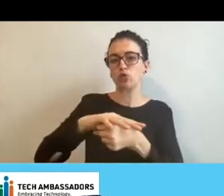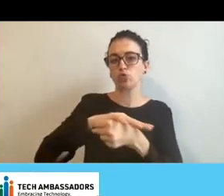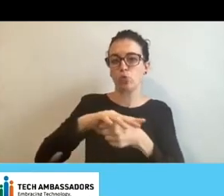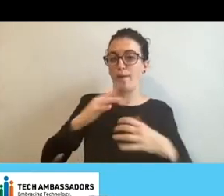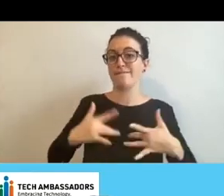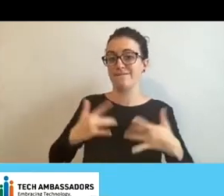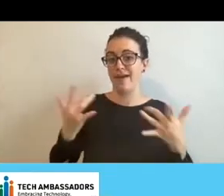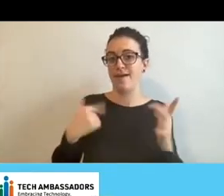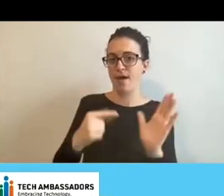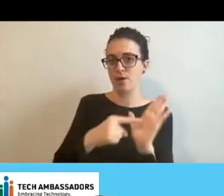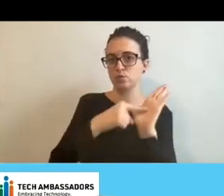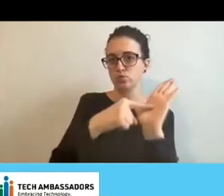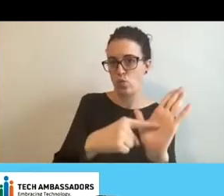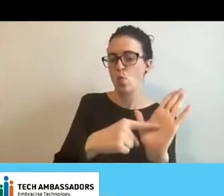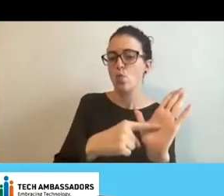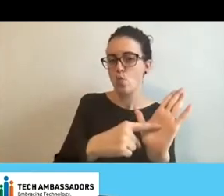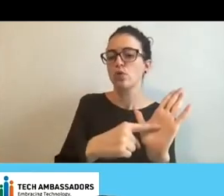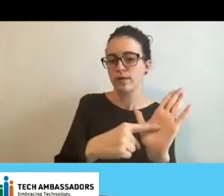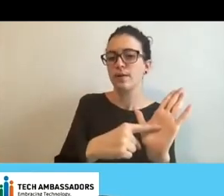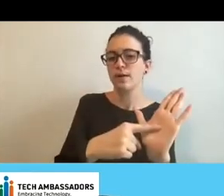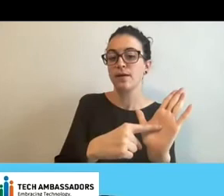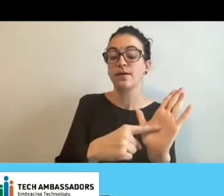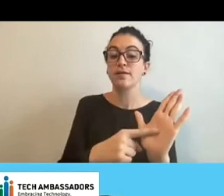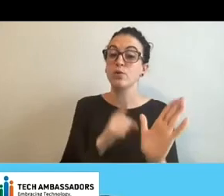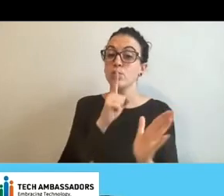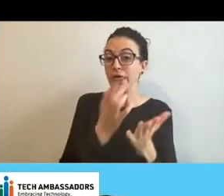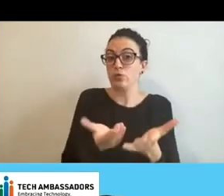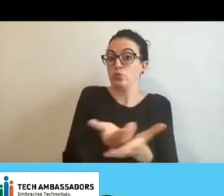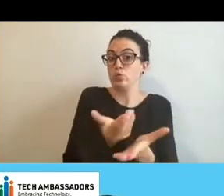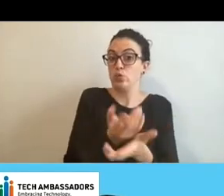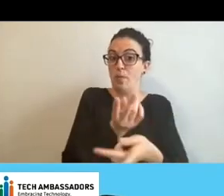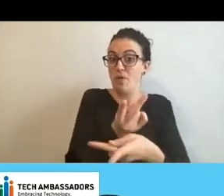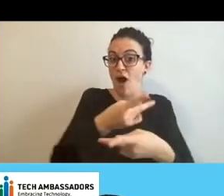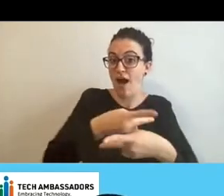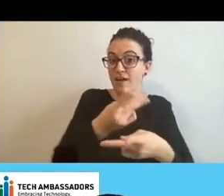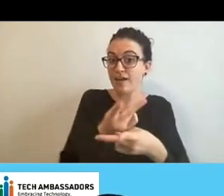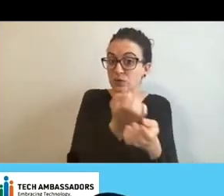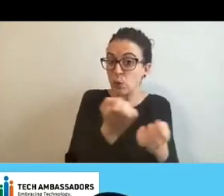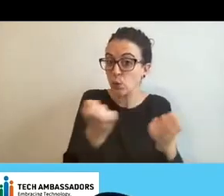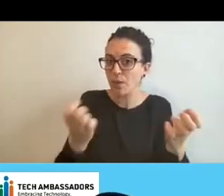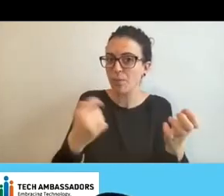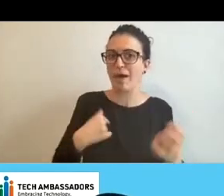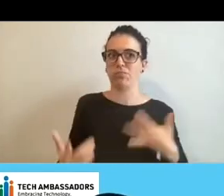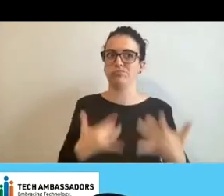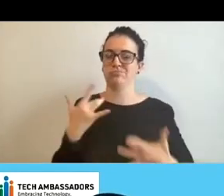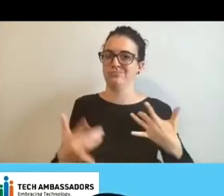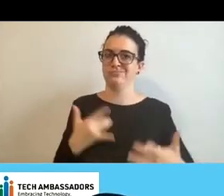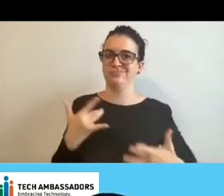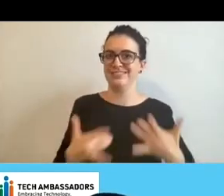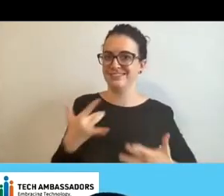so excited to get that I had to just